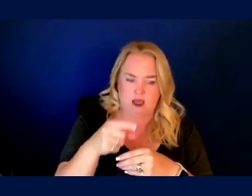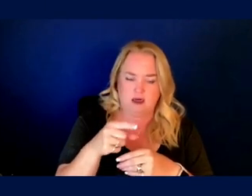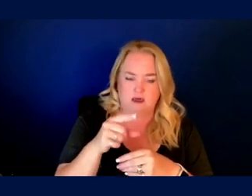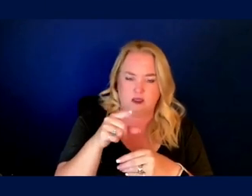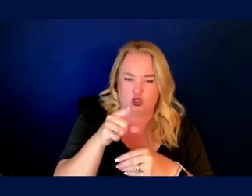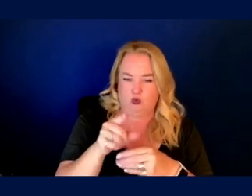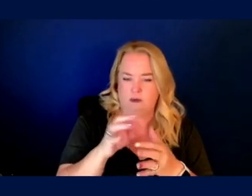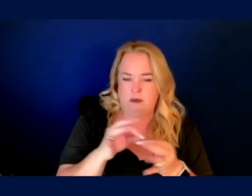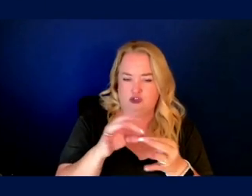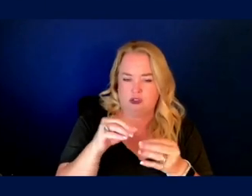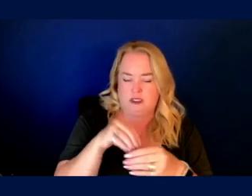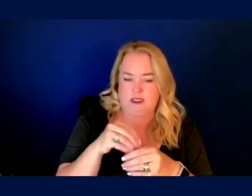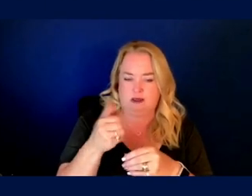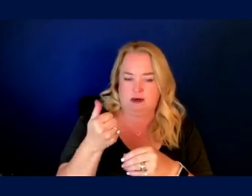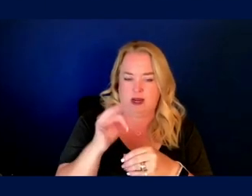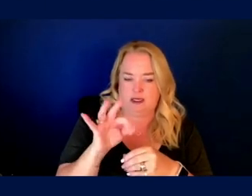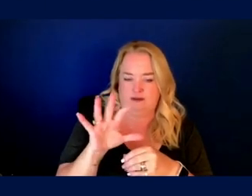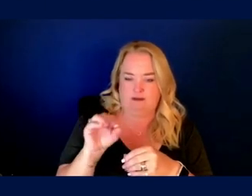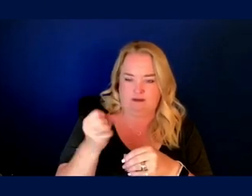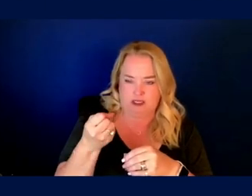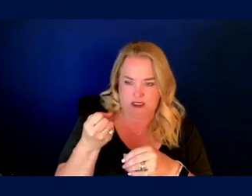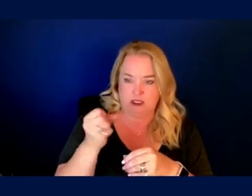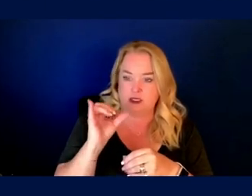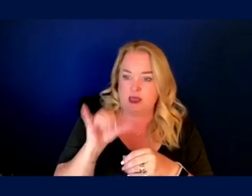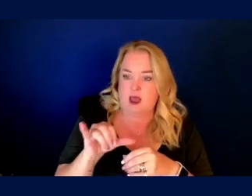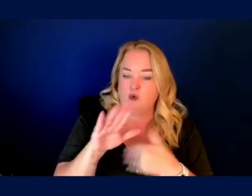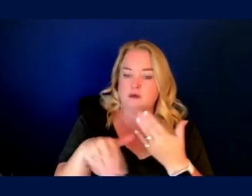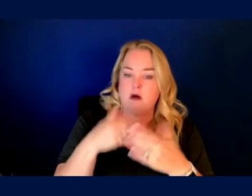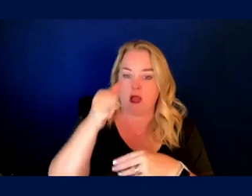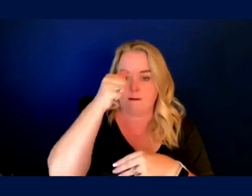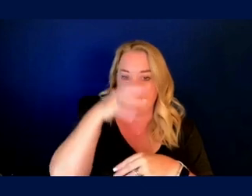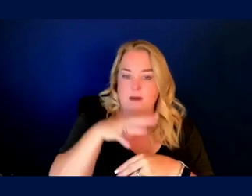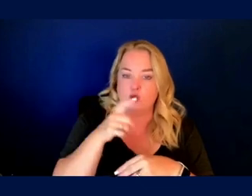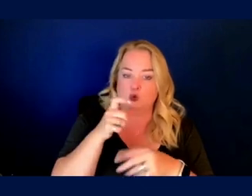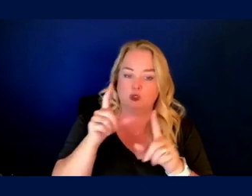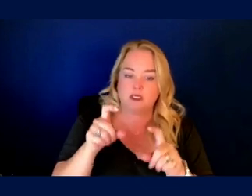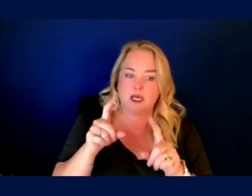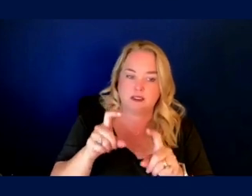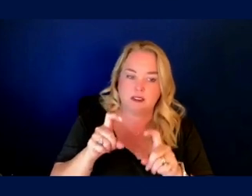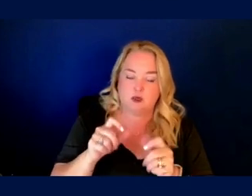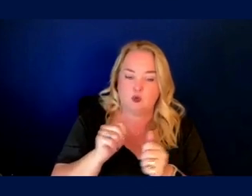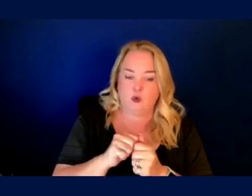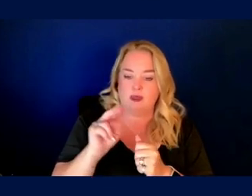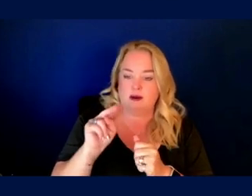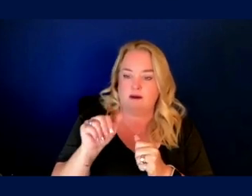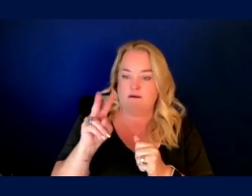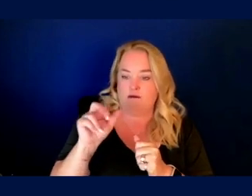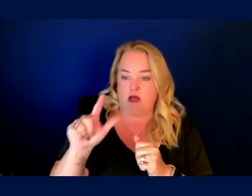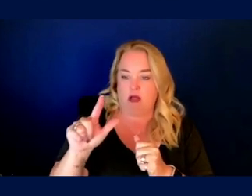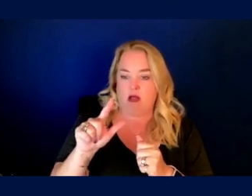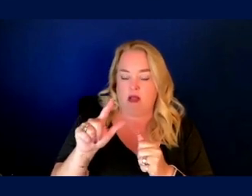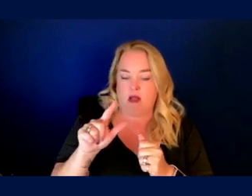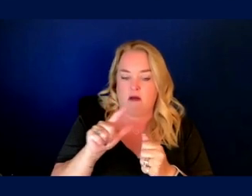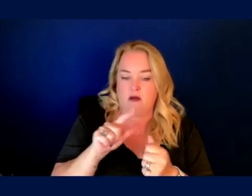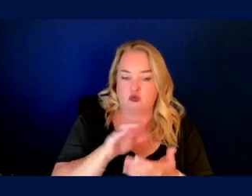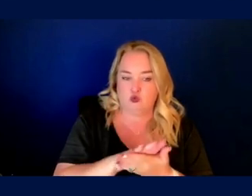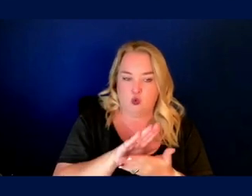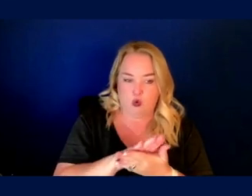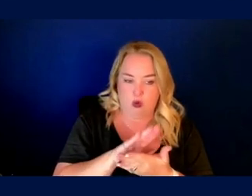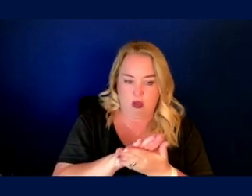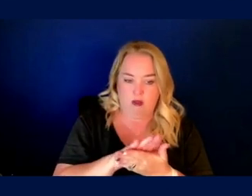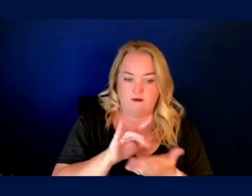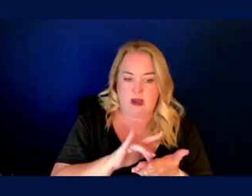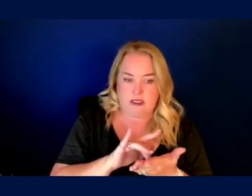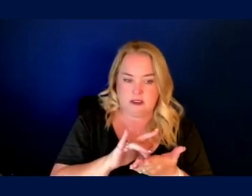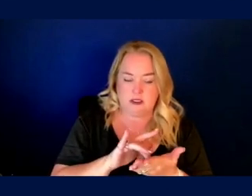in the, in the 1950s. And these were all, you know, men who were being tested by the U.S. Naval Aviation Medical School. Um, so I, I